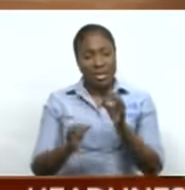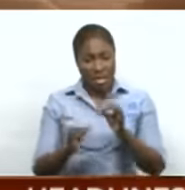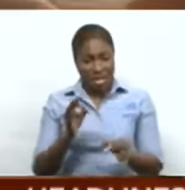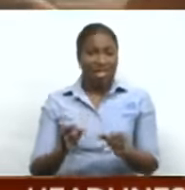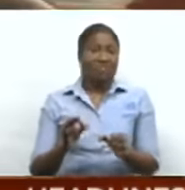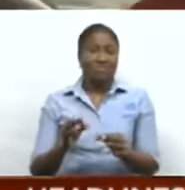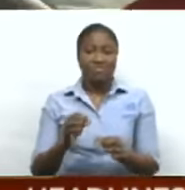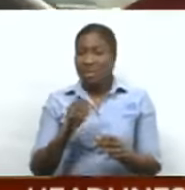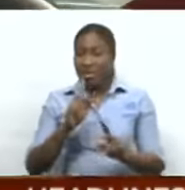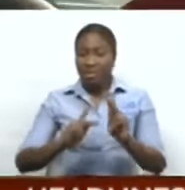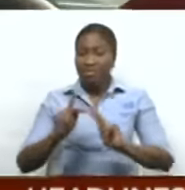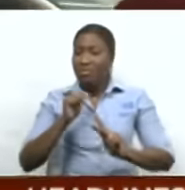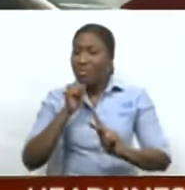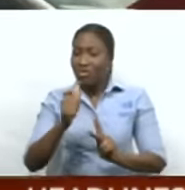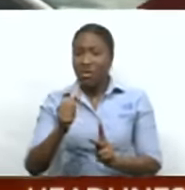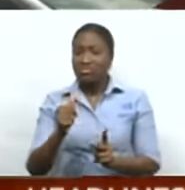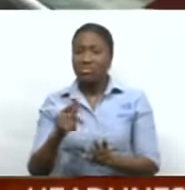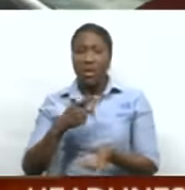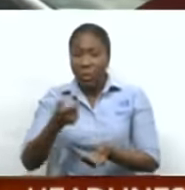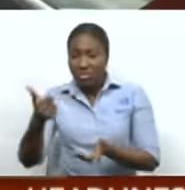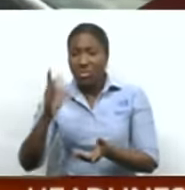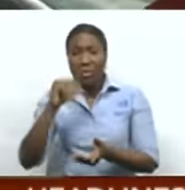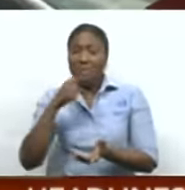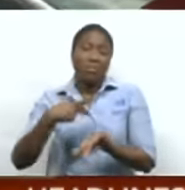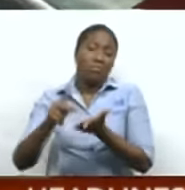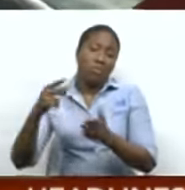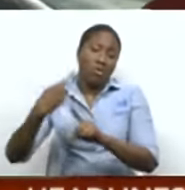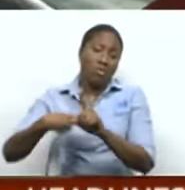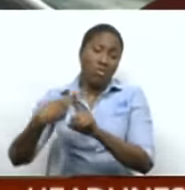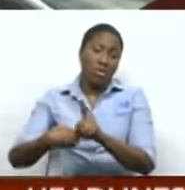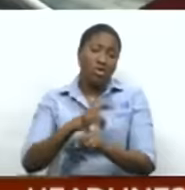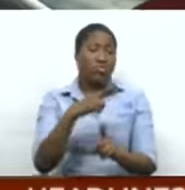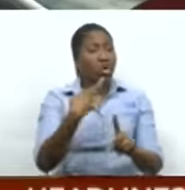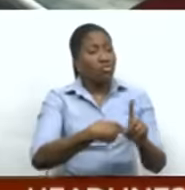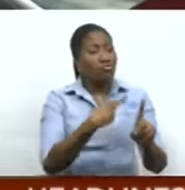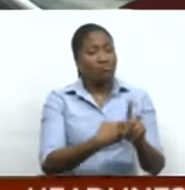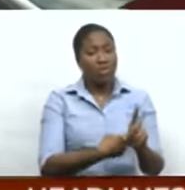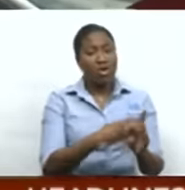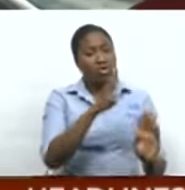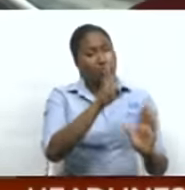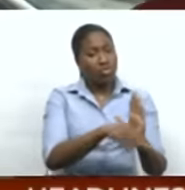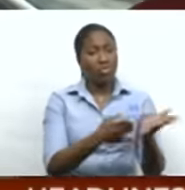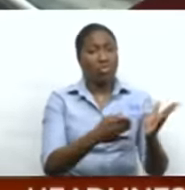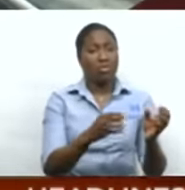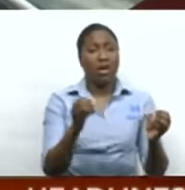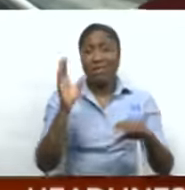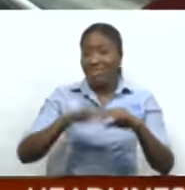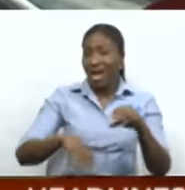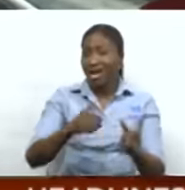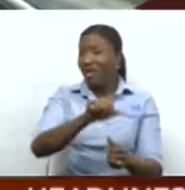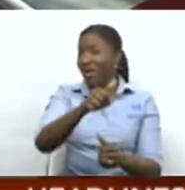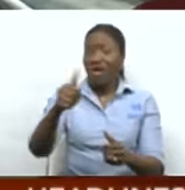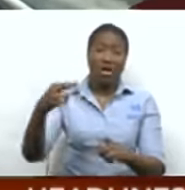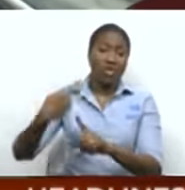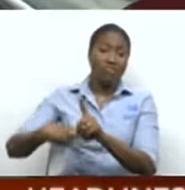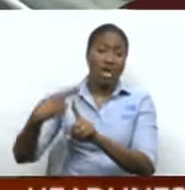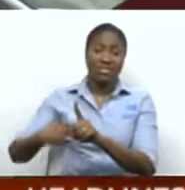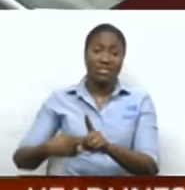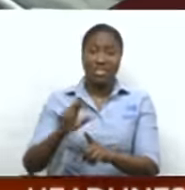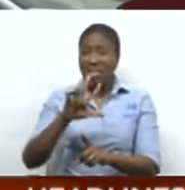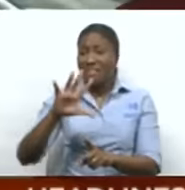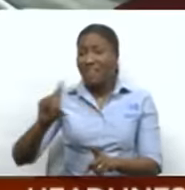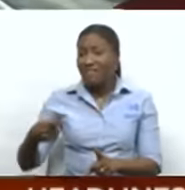could continue. Your rent is $500 or whatever the case, or even $1,500 is much cheaper than regular rent. It's like $3